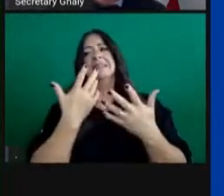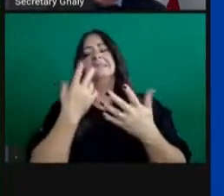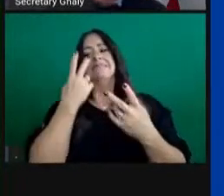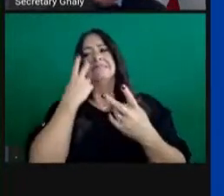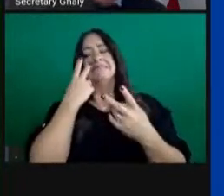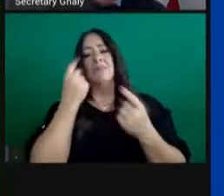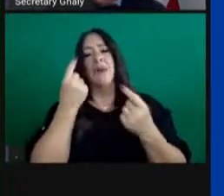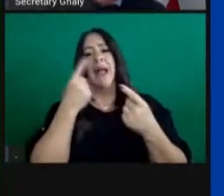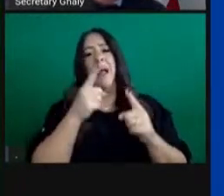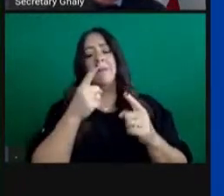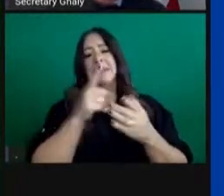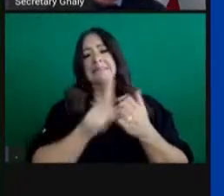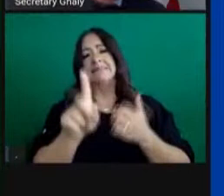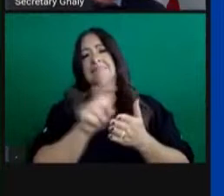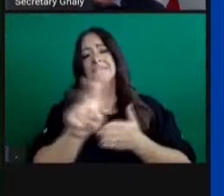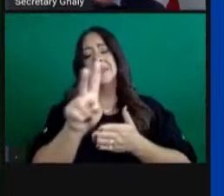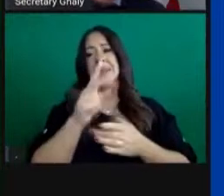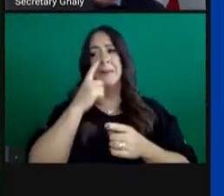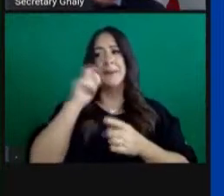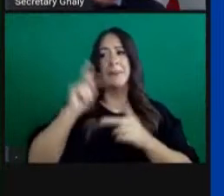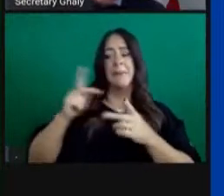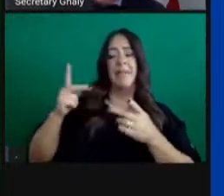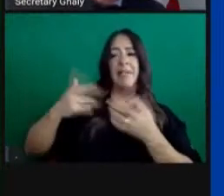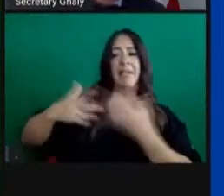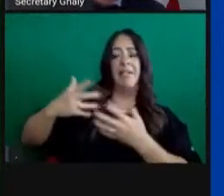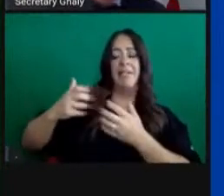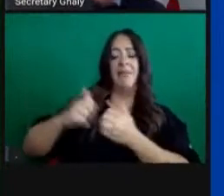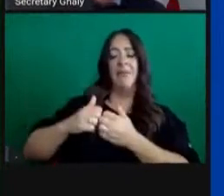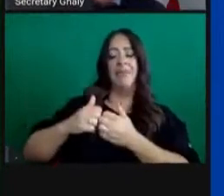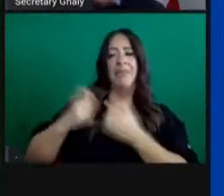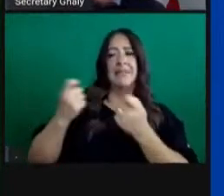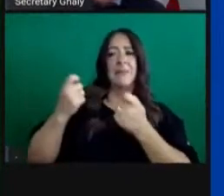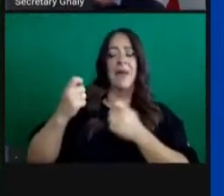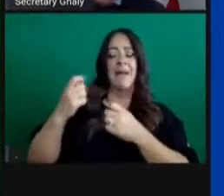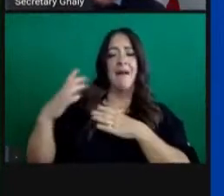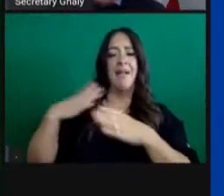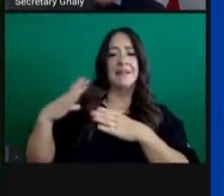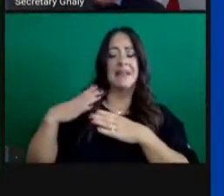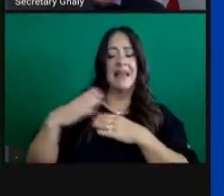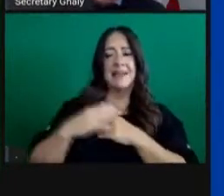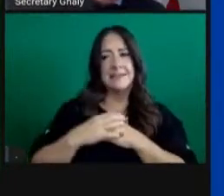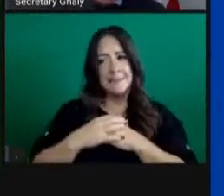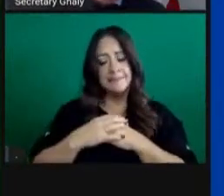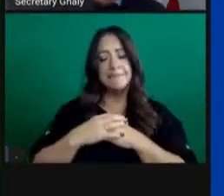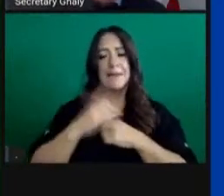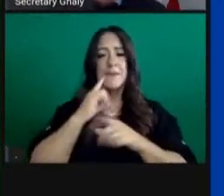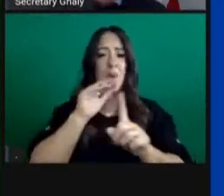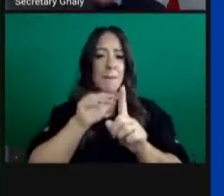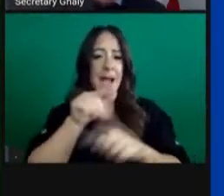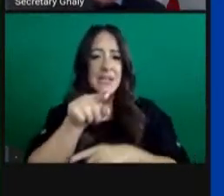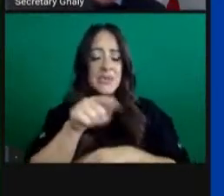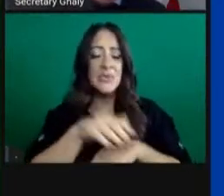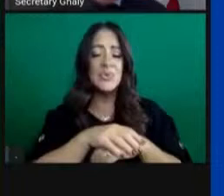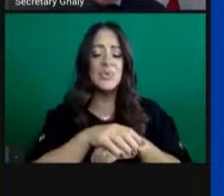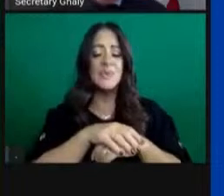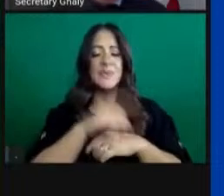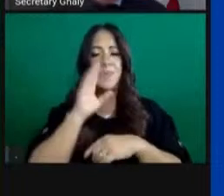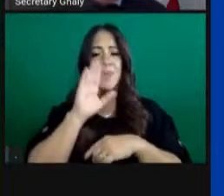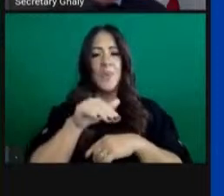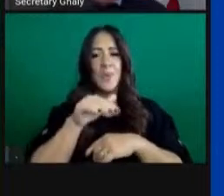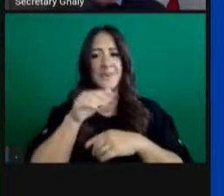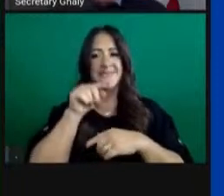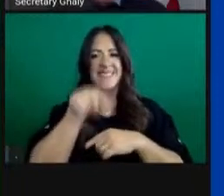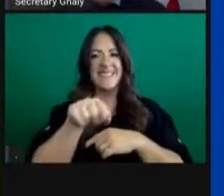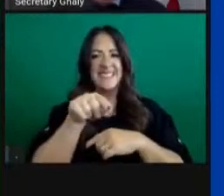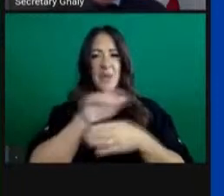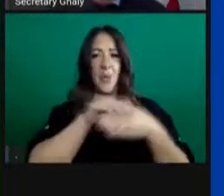coming out of these important moments of celebration. But I'll remind you as we go into the New Year's